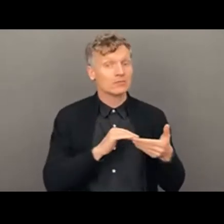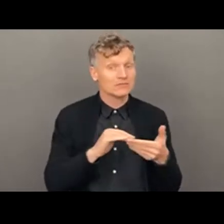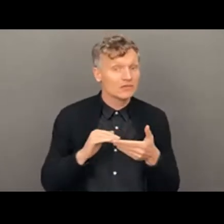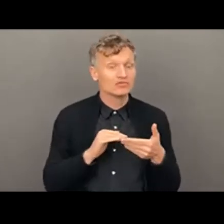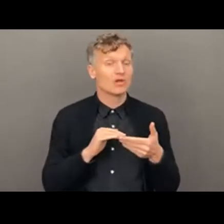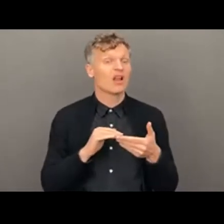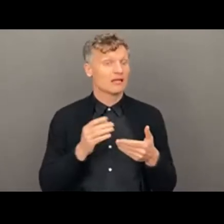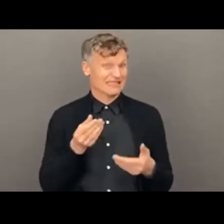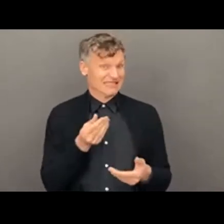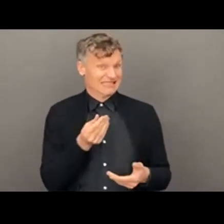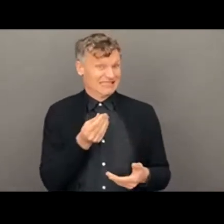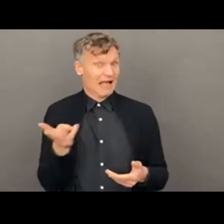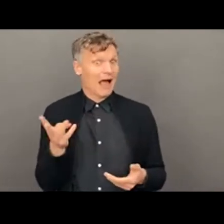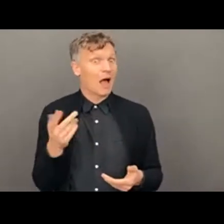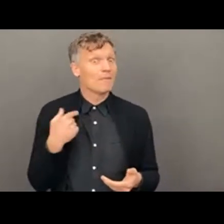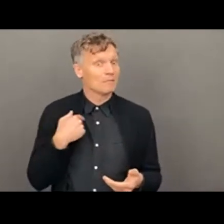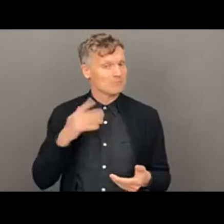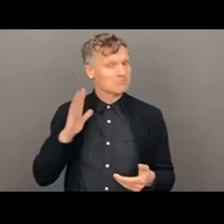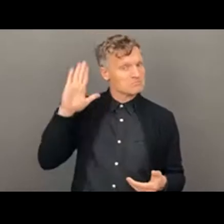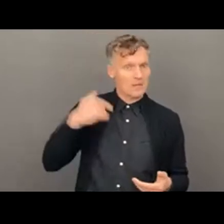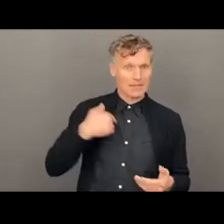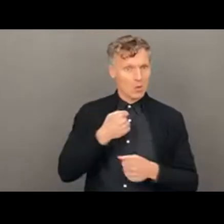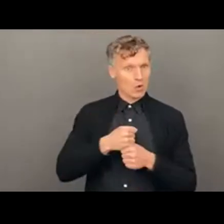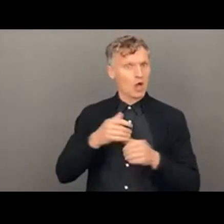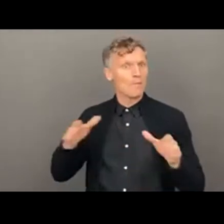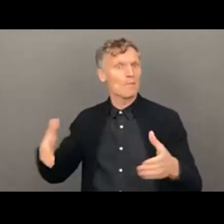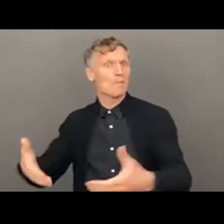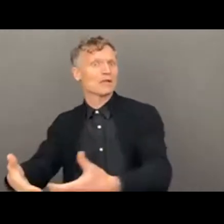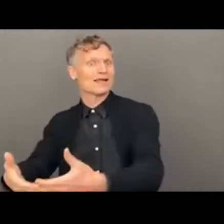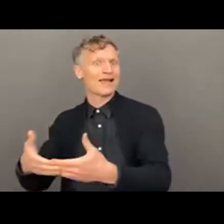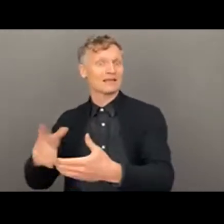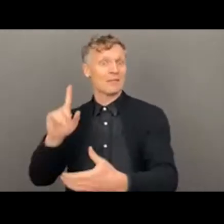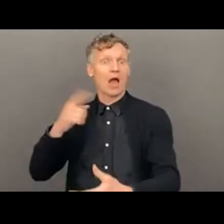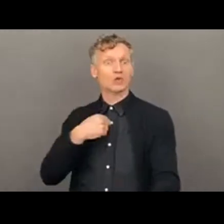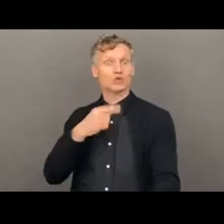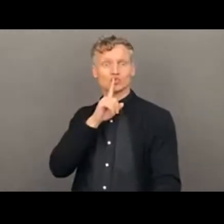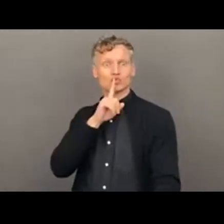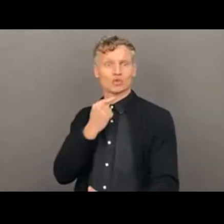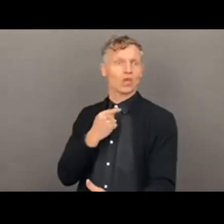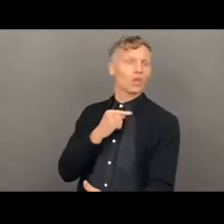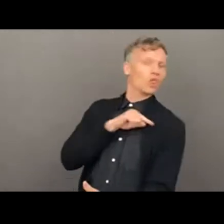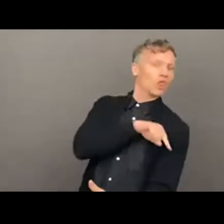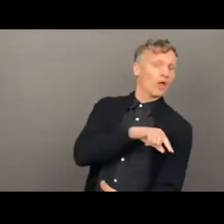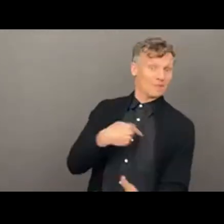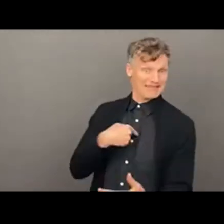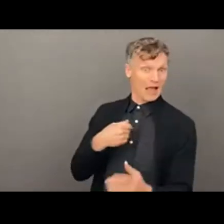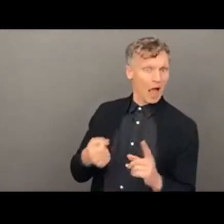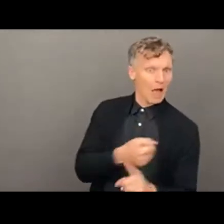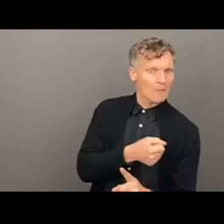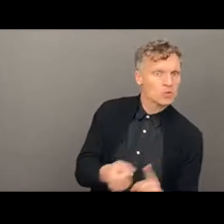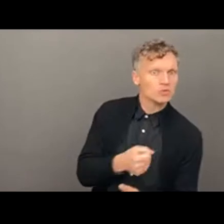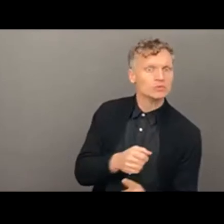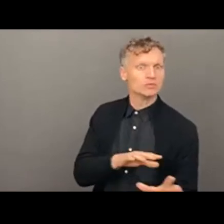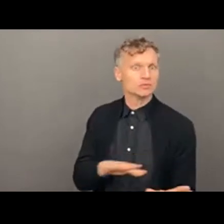safeguard and protect. And, uh, amidst that there is no reporting that is done. So people don't take it as